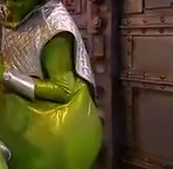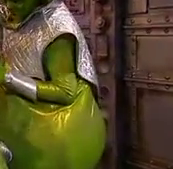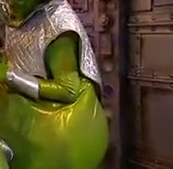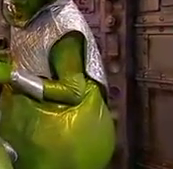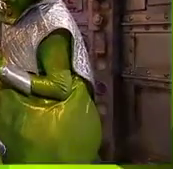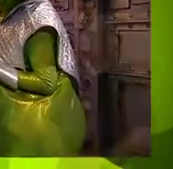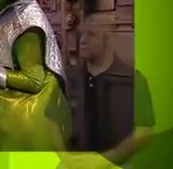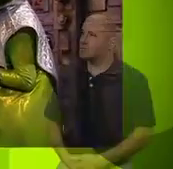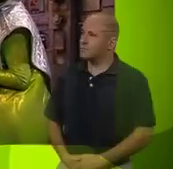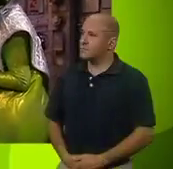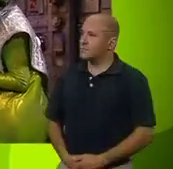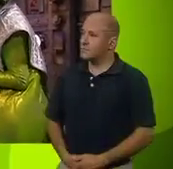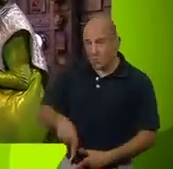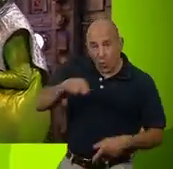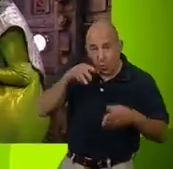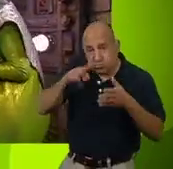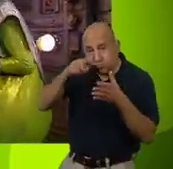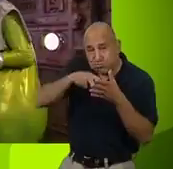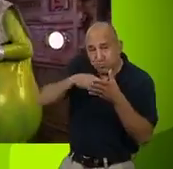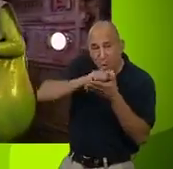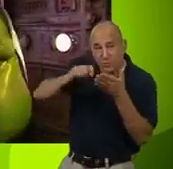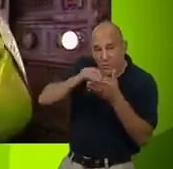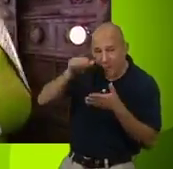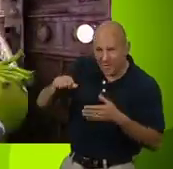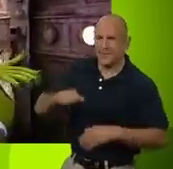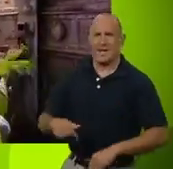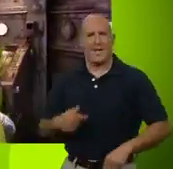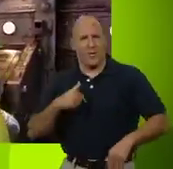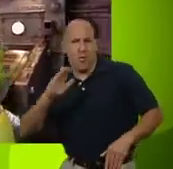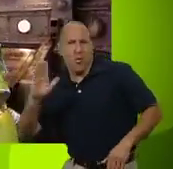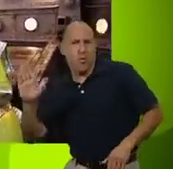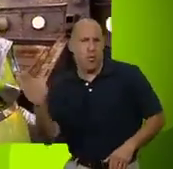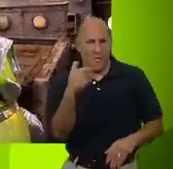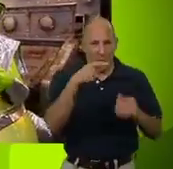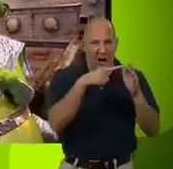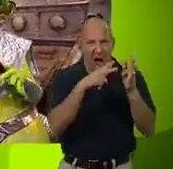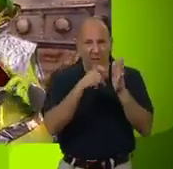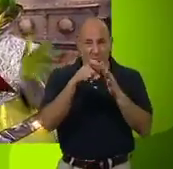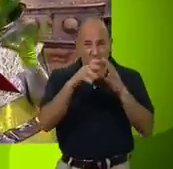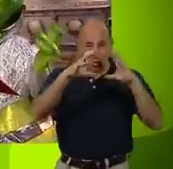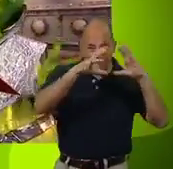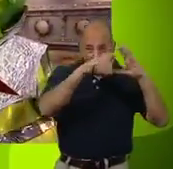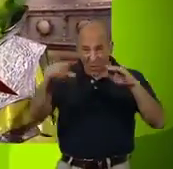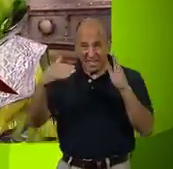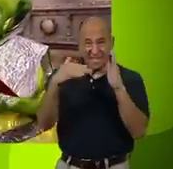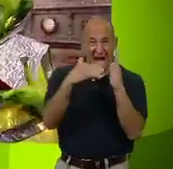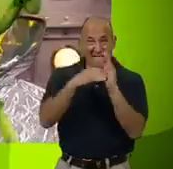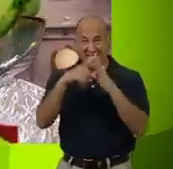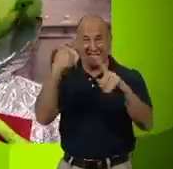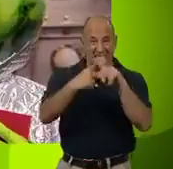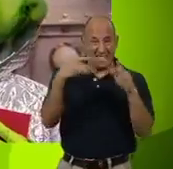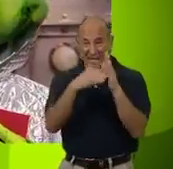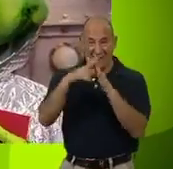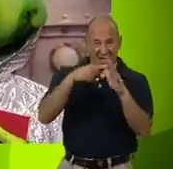Browsing your autograph collection, aren't we, Coordinated Zay? Indeed. I have everyone from Andron, Android to Zazic, Zazazac.